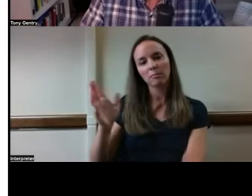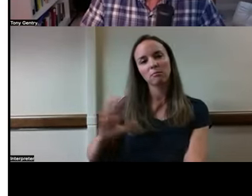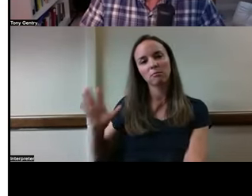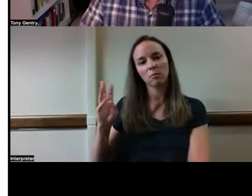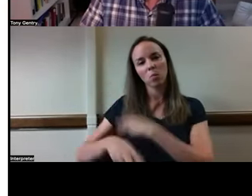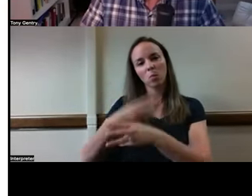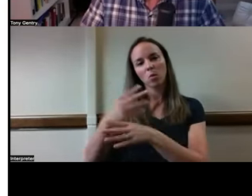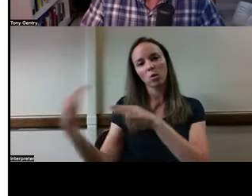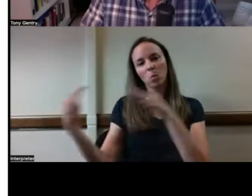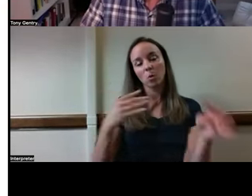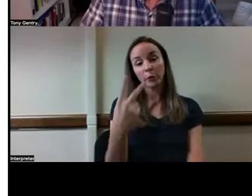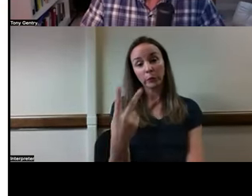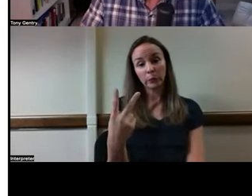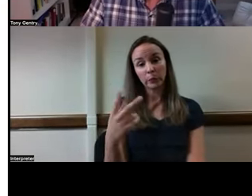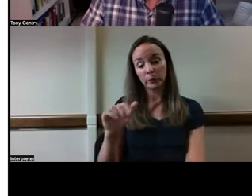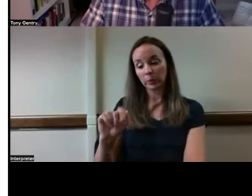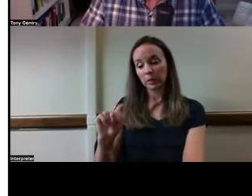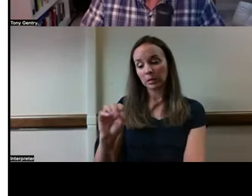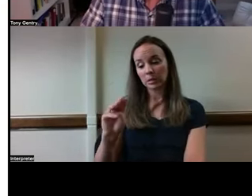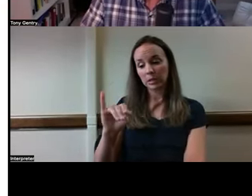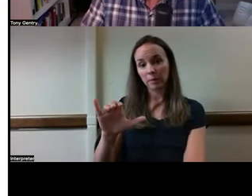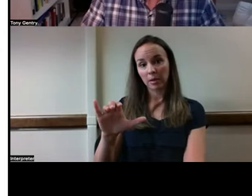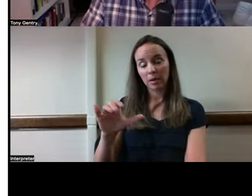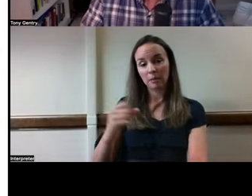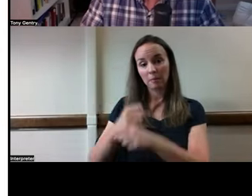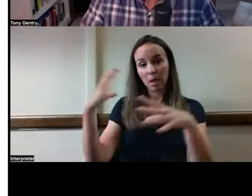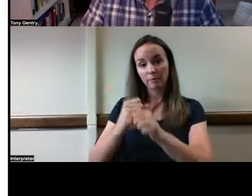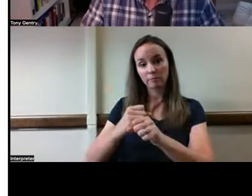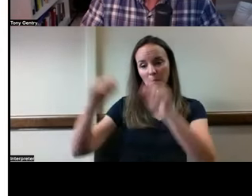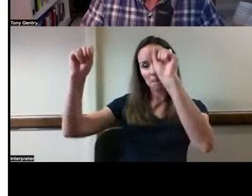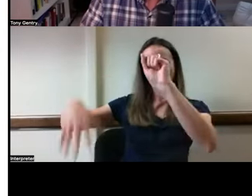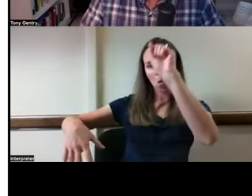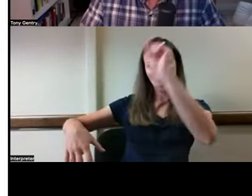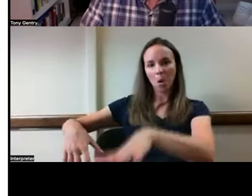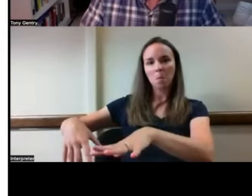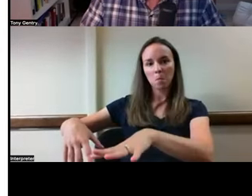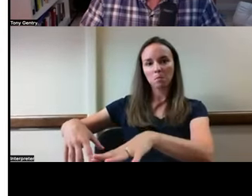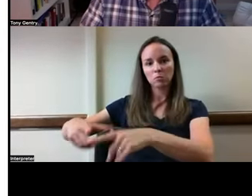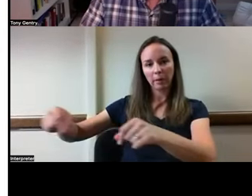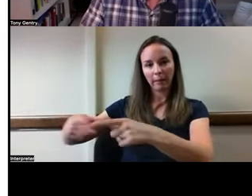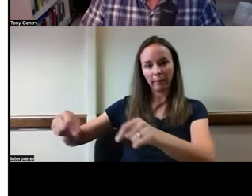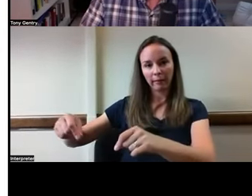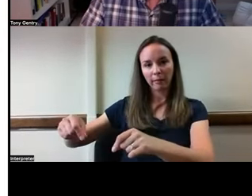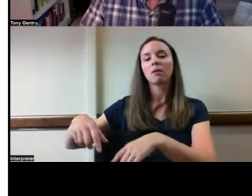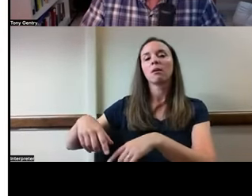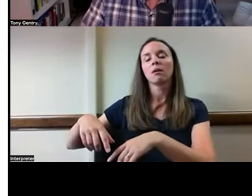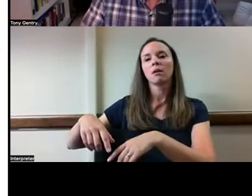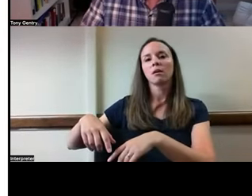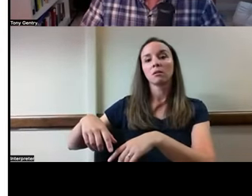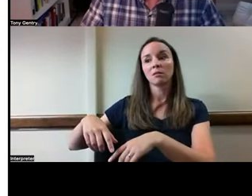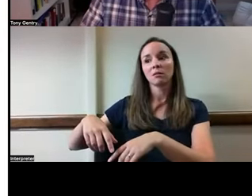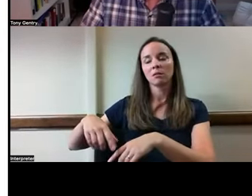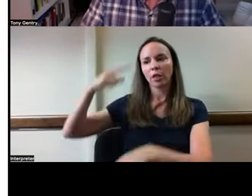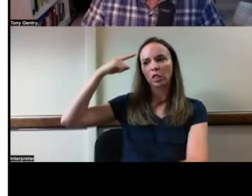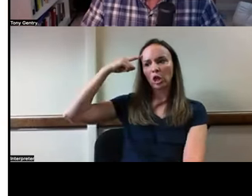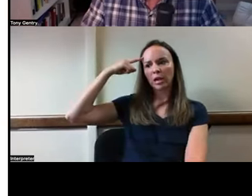drop atomic bombs on Nagasaki and Hiroshima. He clearly followed the end justifies